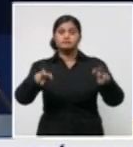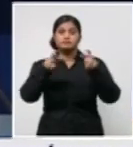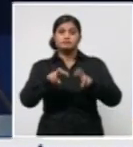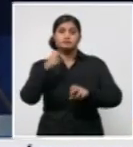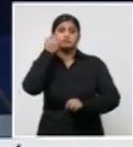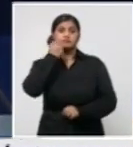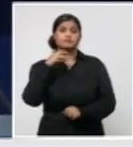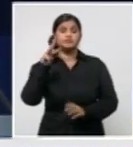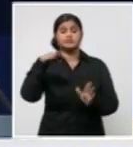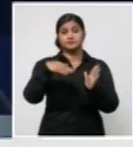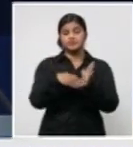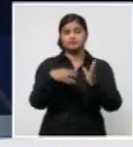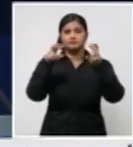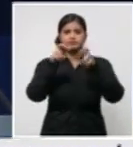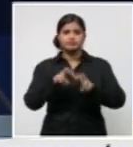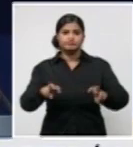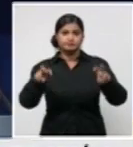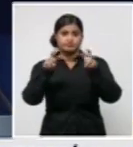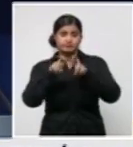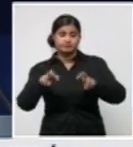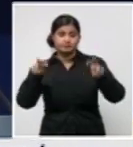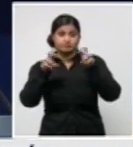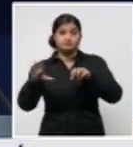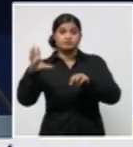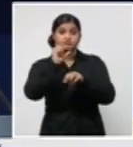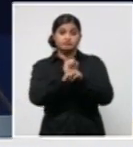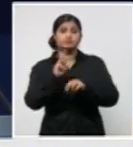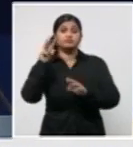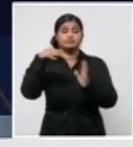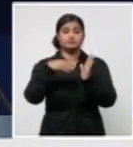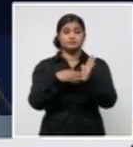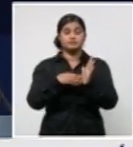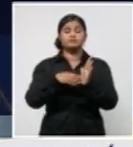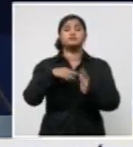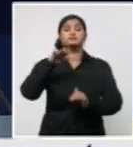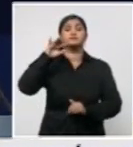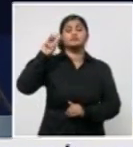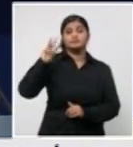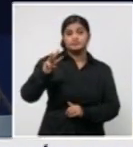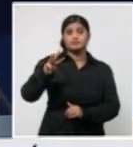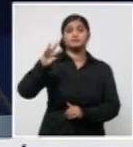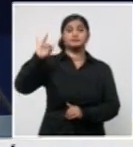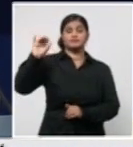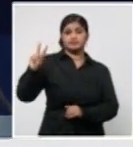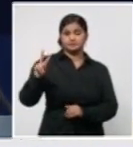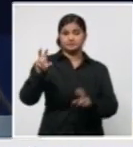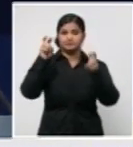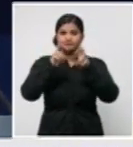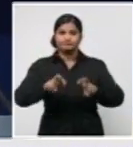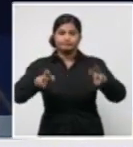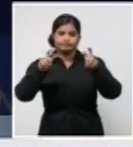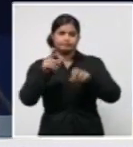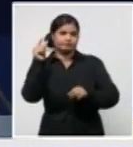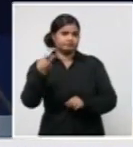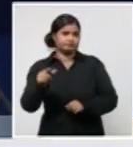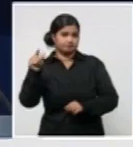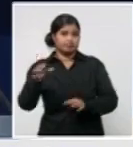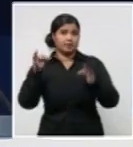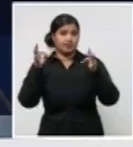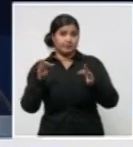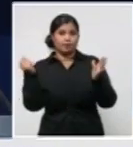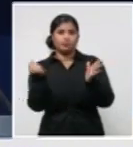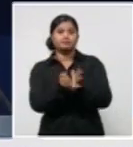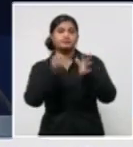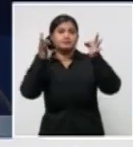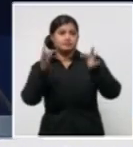tested positive for SARS-CoV-2 and COVID-19. Our molecular biology laboratories worked hard to